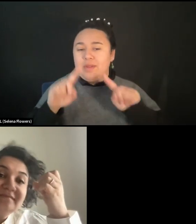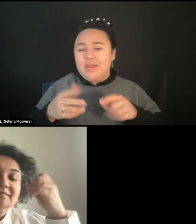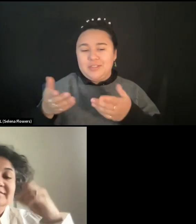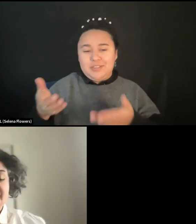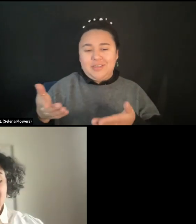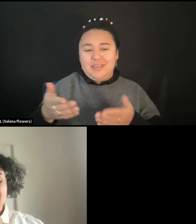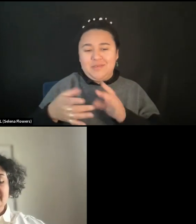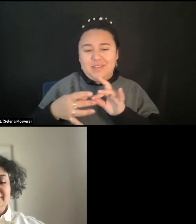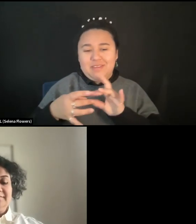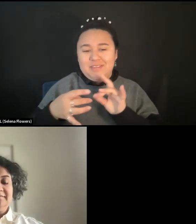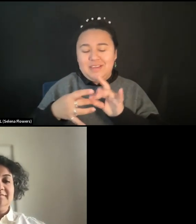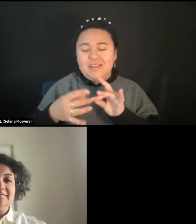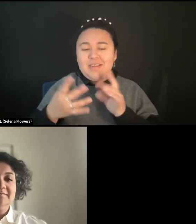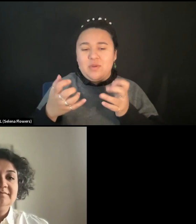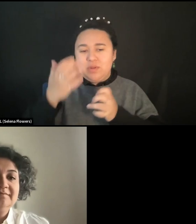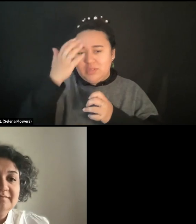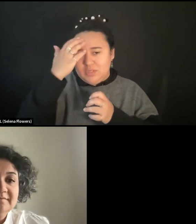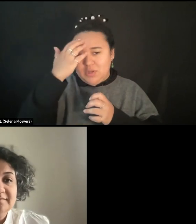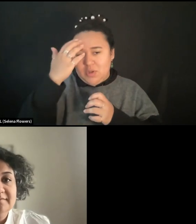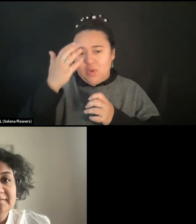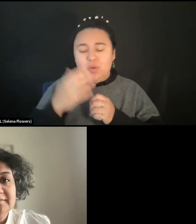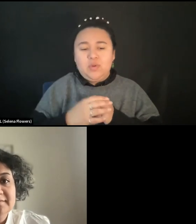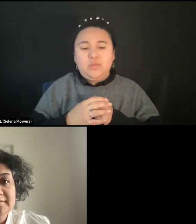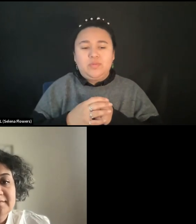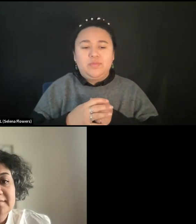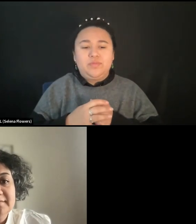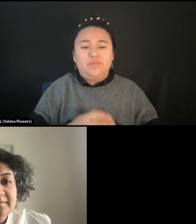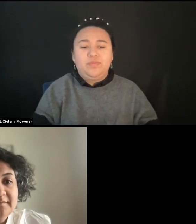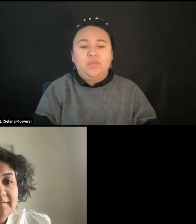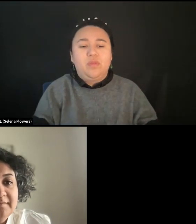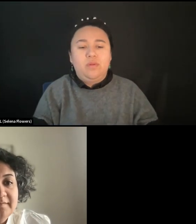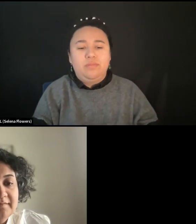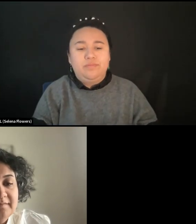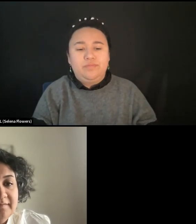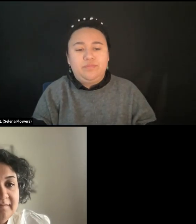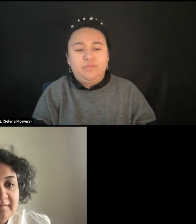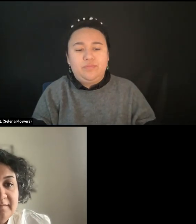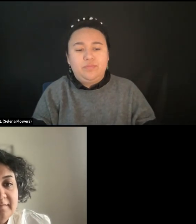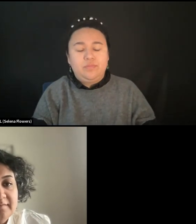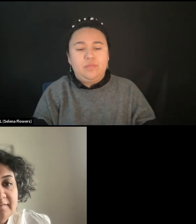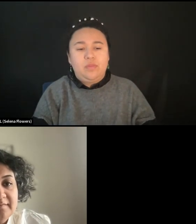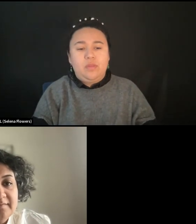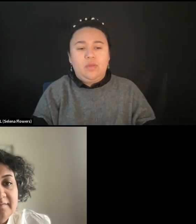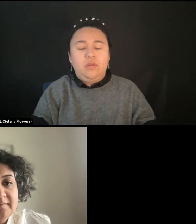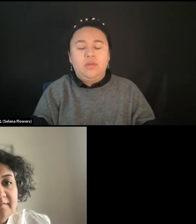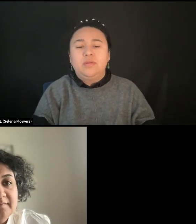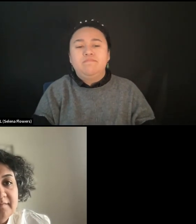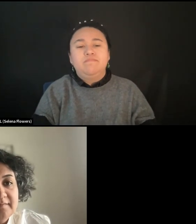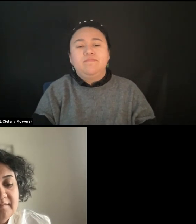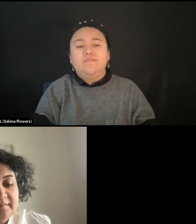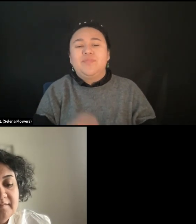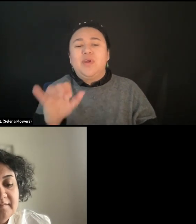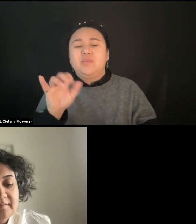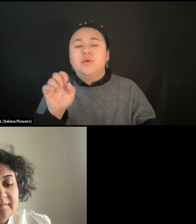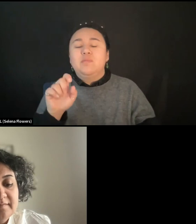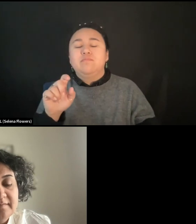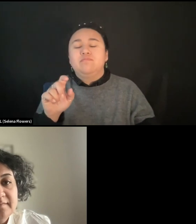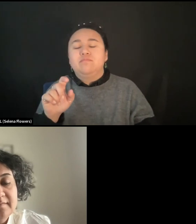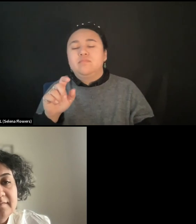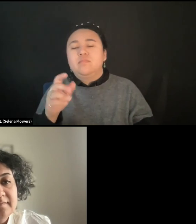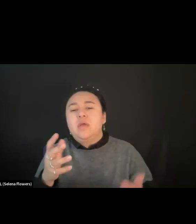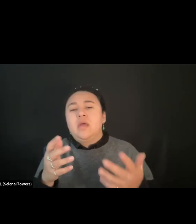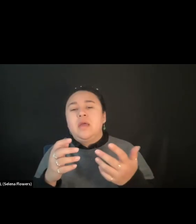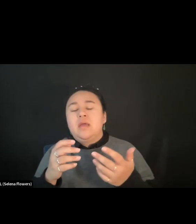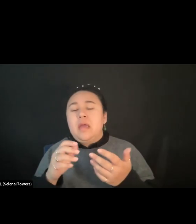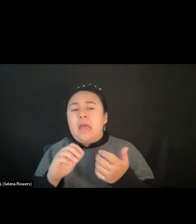know, how sustained do you think this shift will be in terms of, you know,